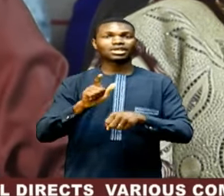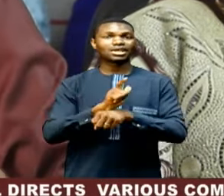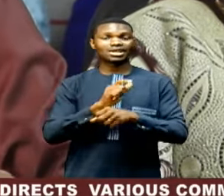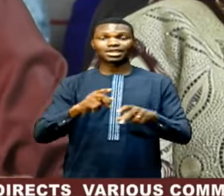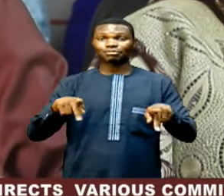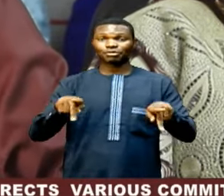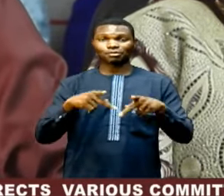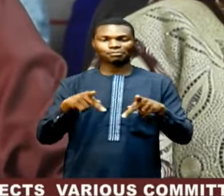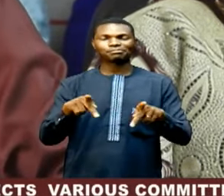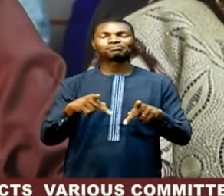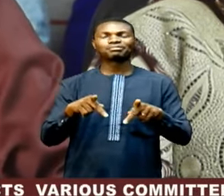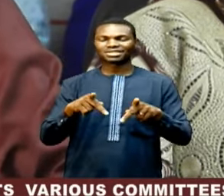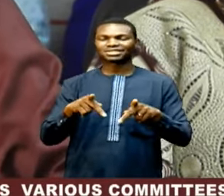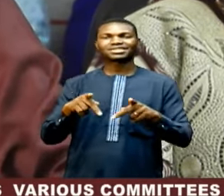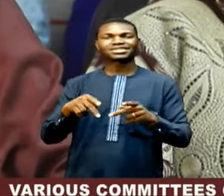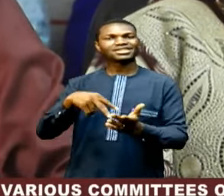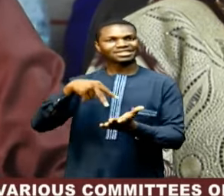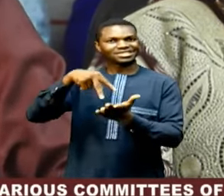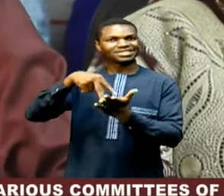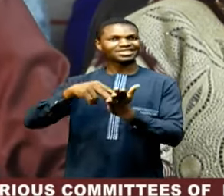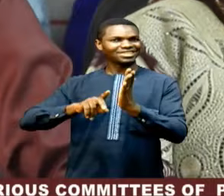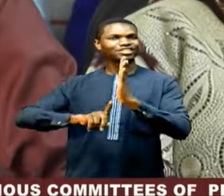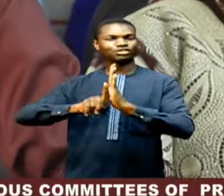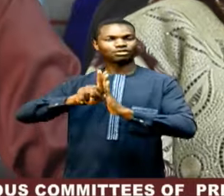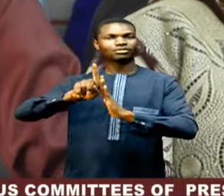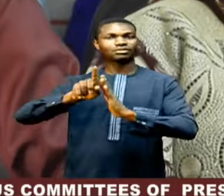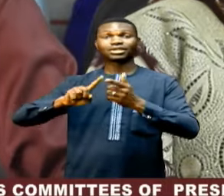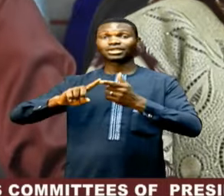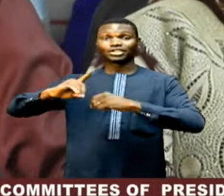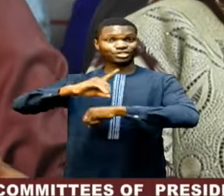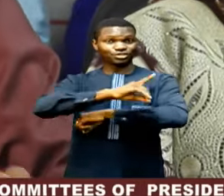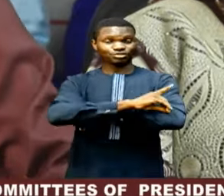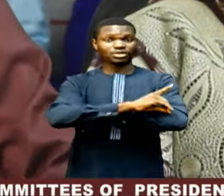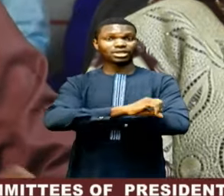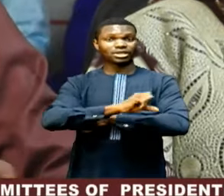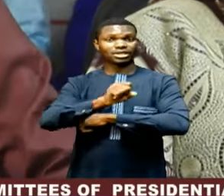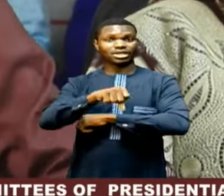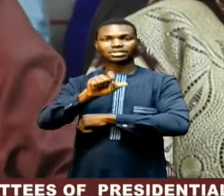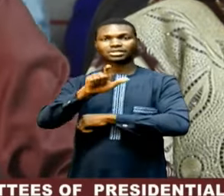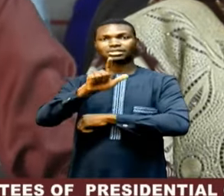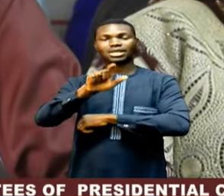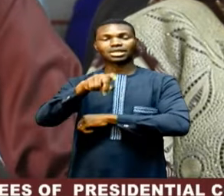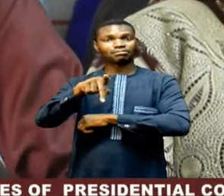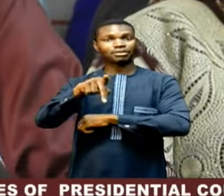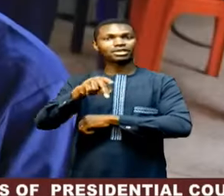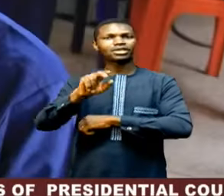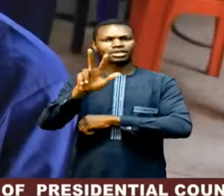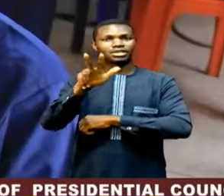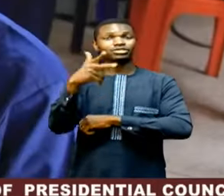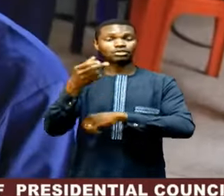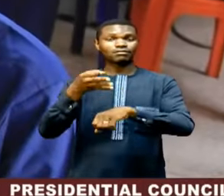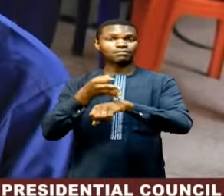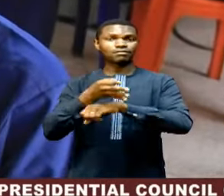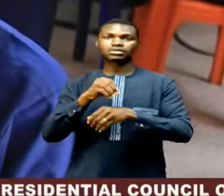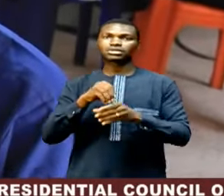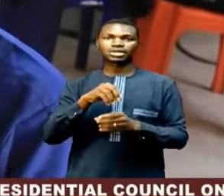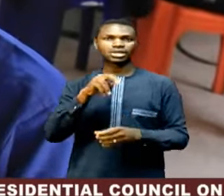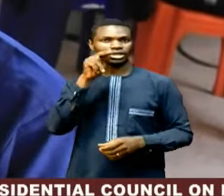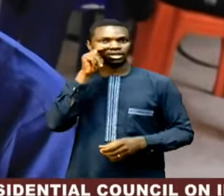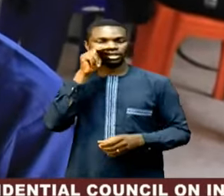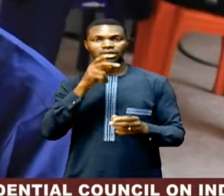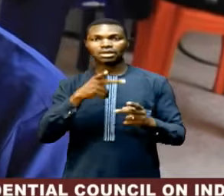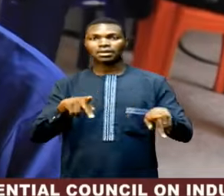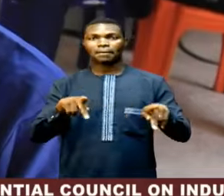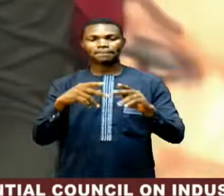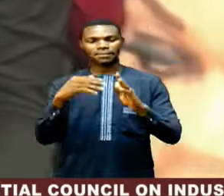and today, the Labor Party can be said to be the third force in Nigeria. The party calendar and